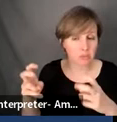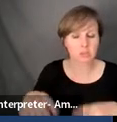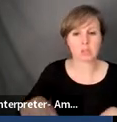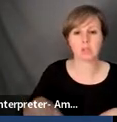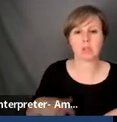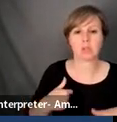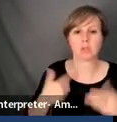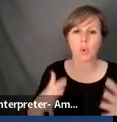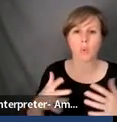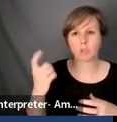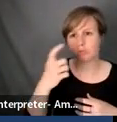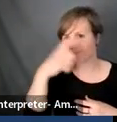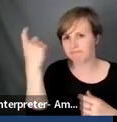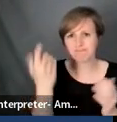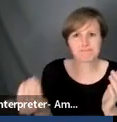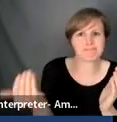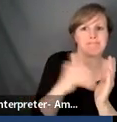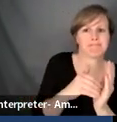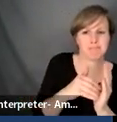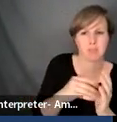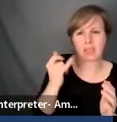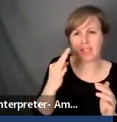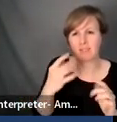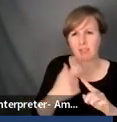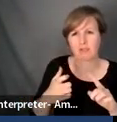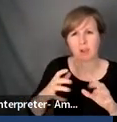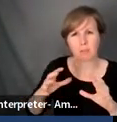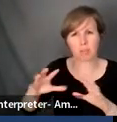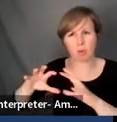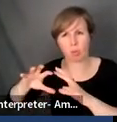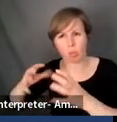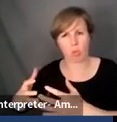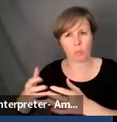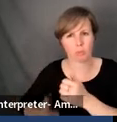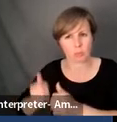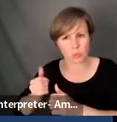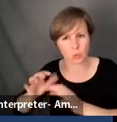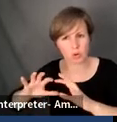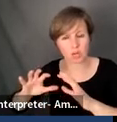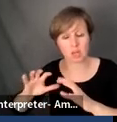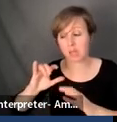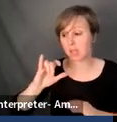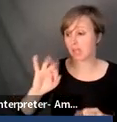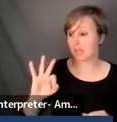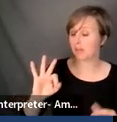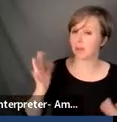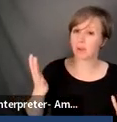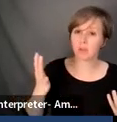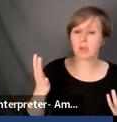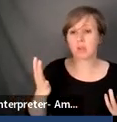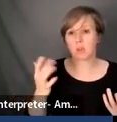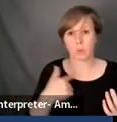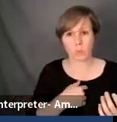to re-traumatize our students that are from the global majority. So if we're, um, we need to